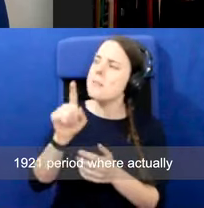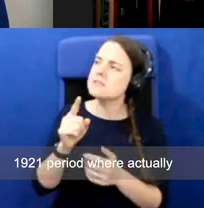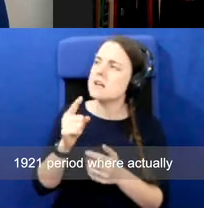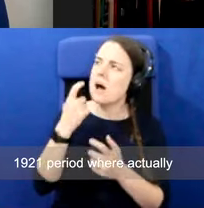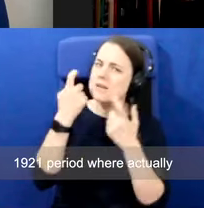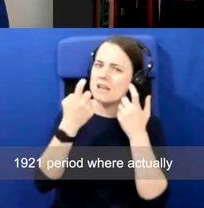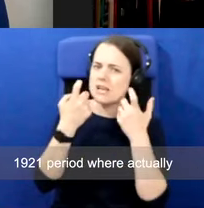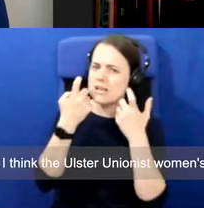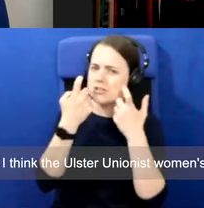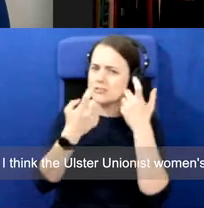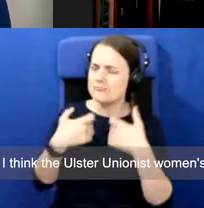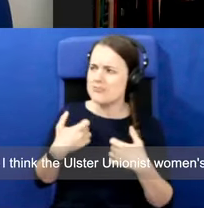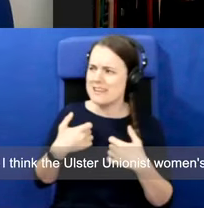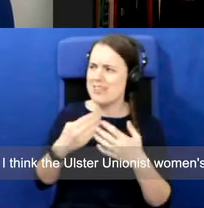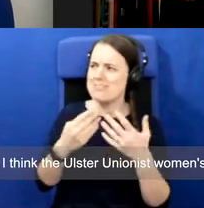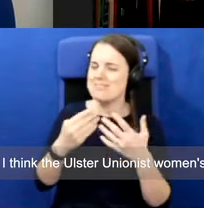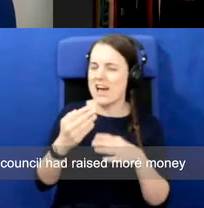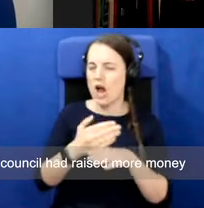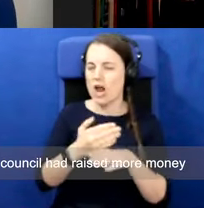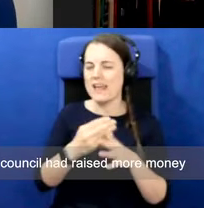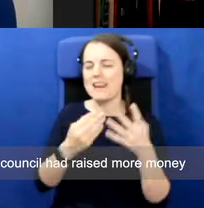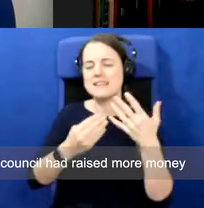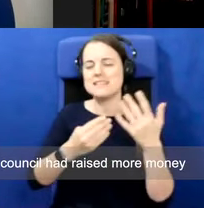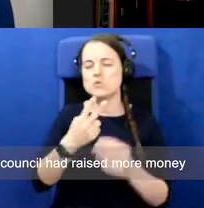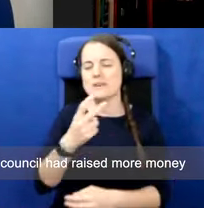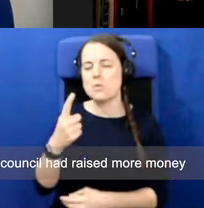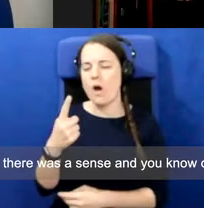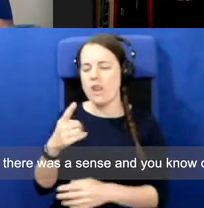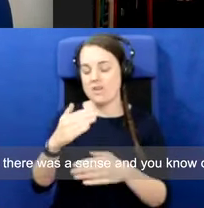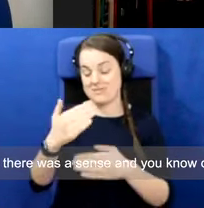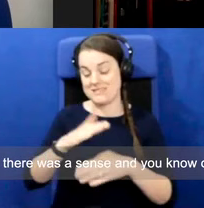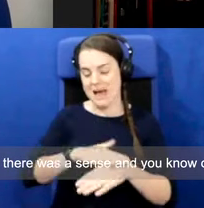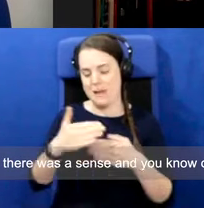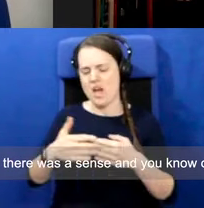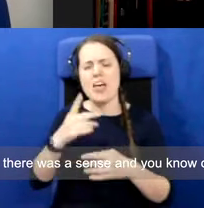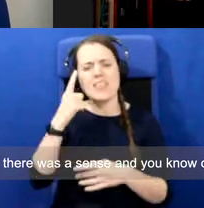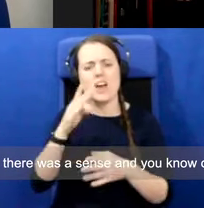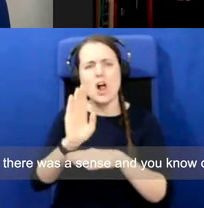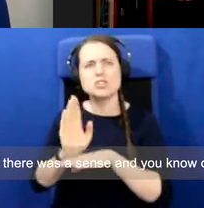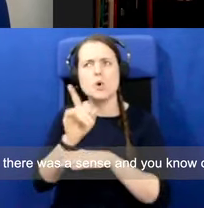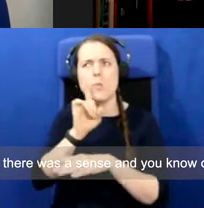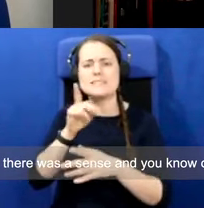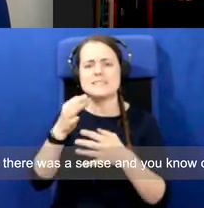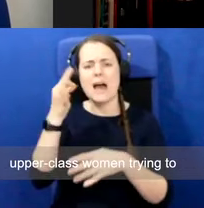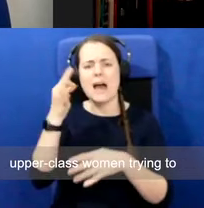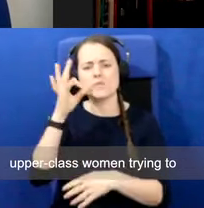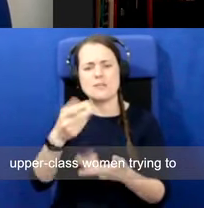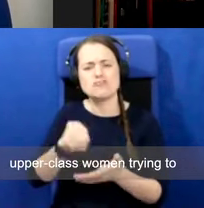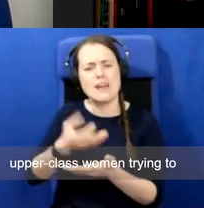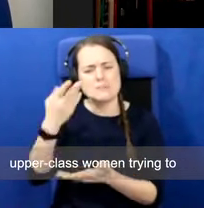early 1921 period where actually I think the Australia News Women's Council had raised more money. There was a sense,